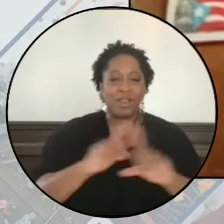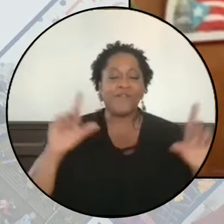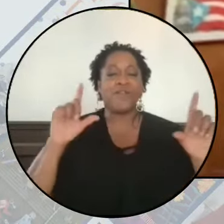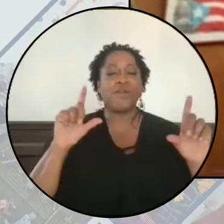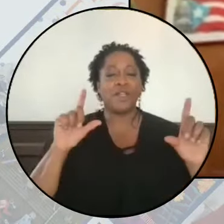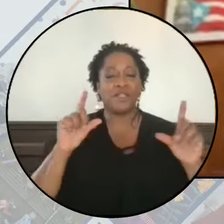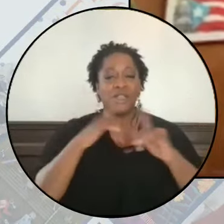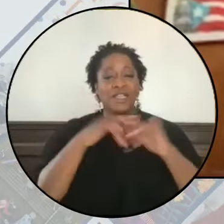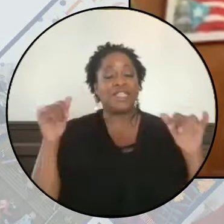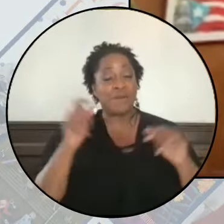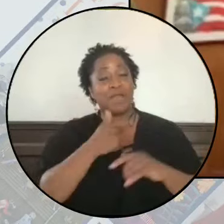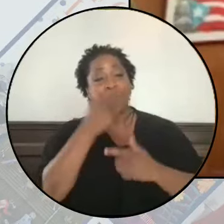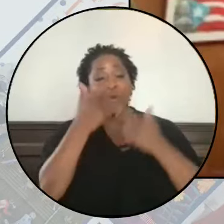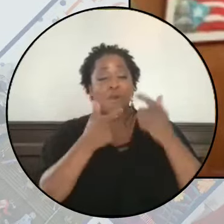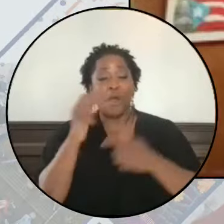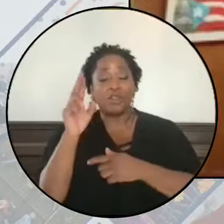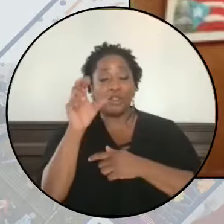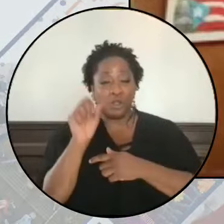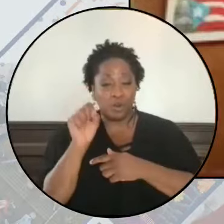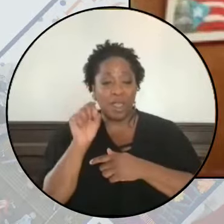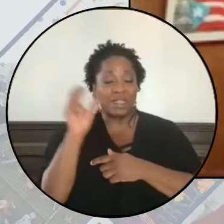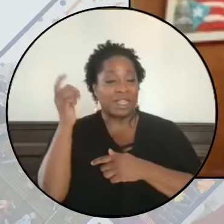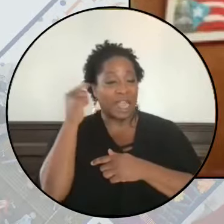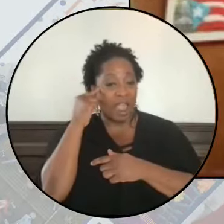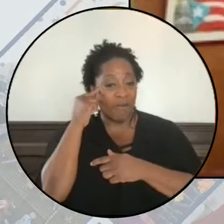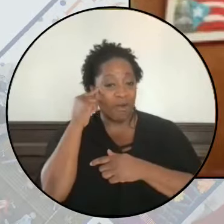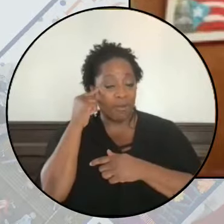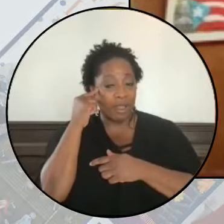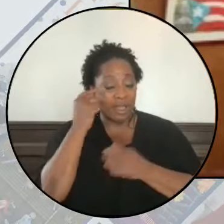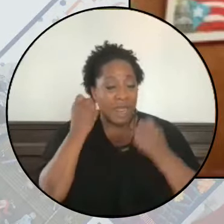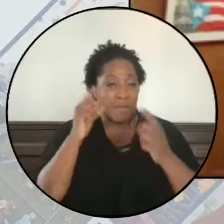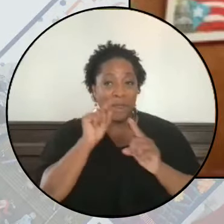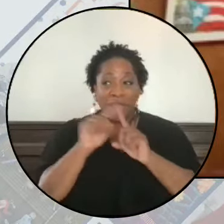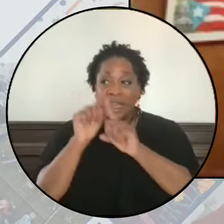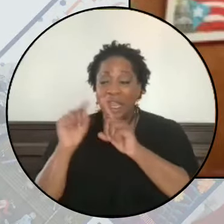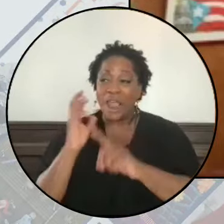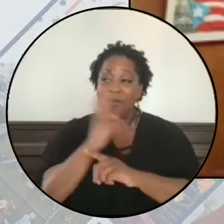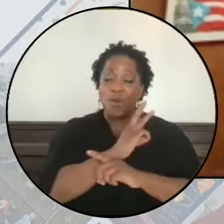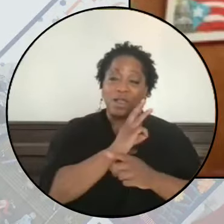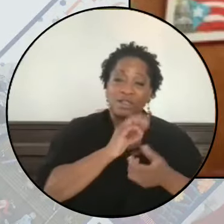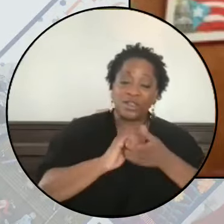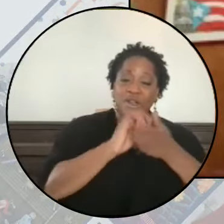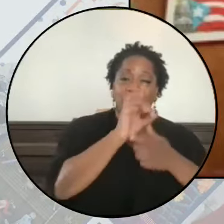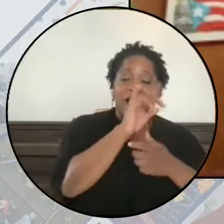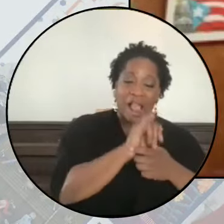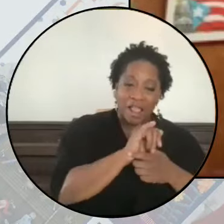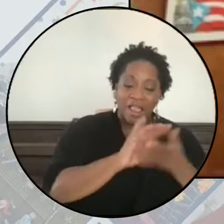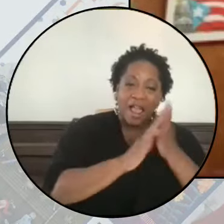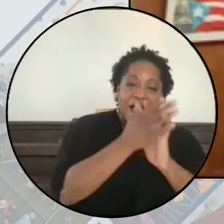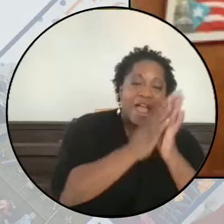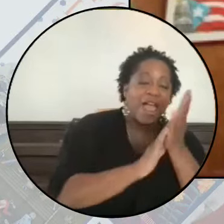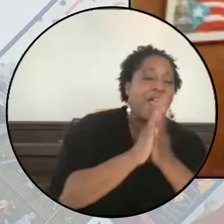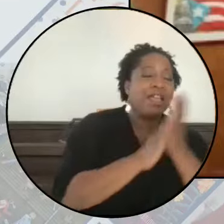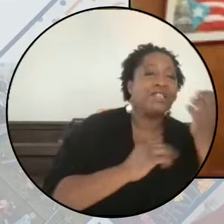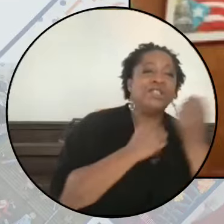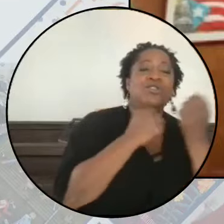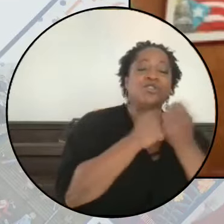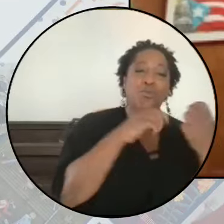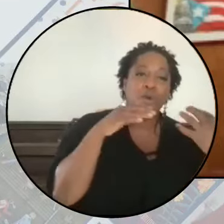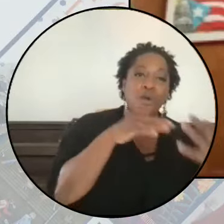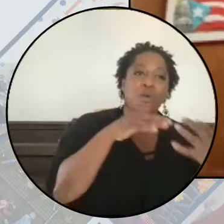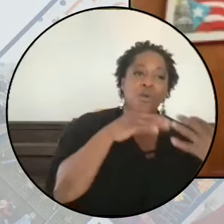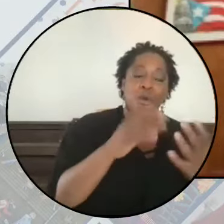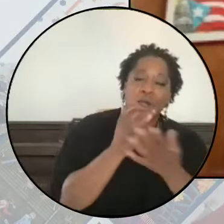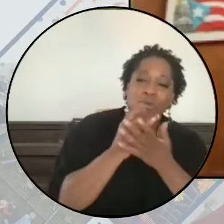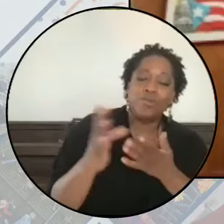So while we're watching the United States government and so many of its Western allies clamor to beat the drums of war and annihilation